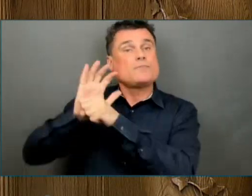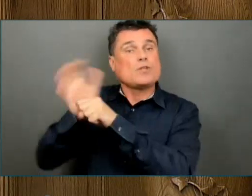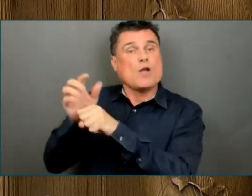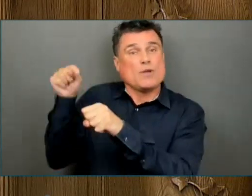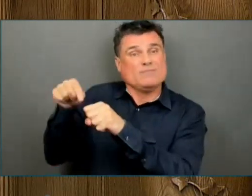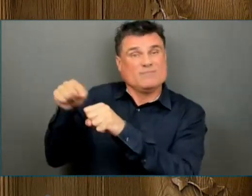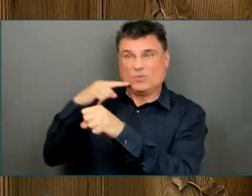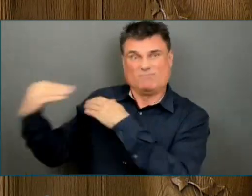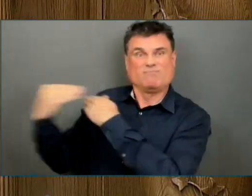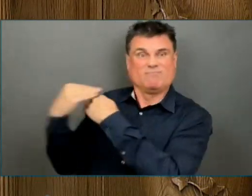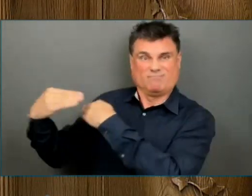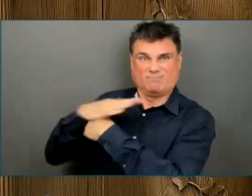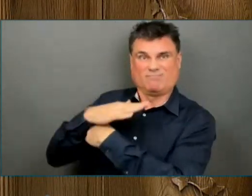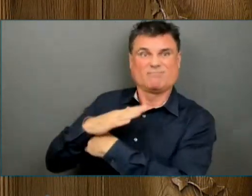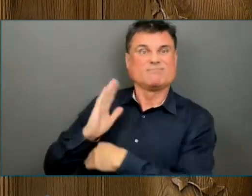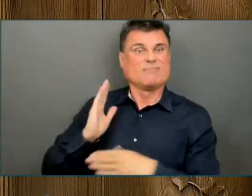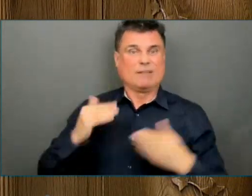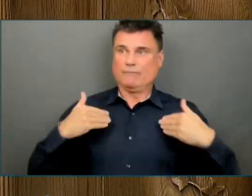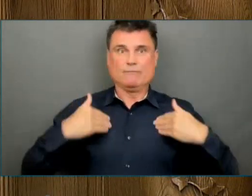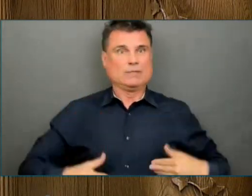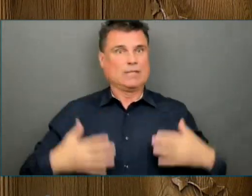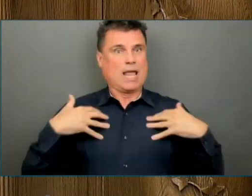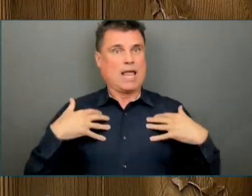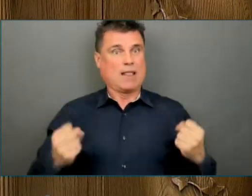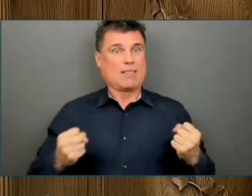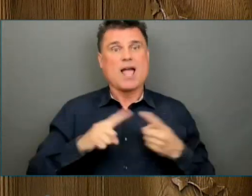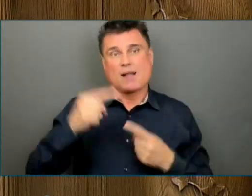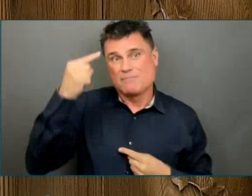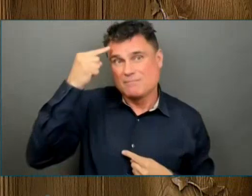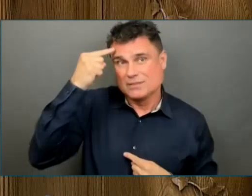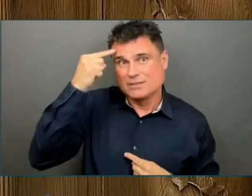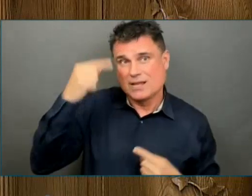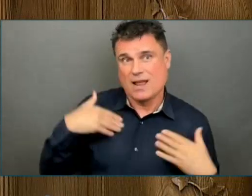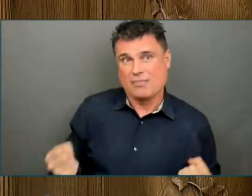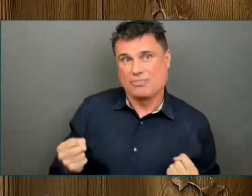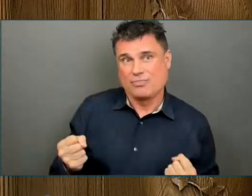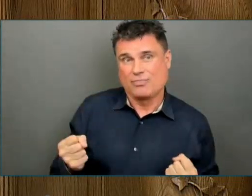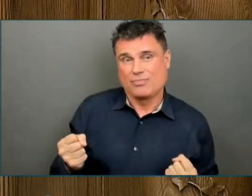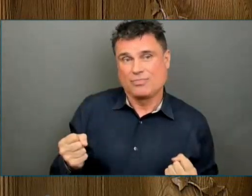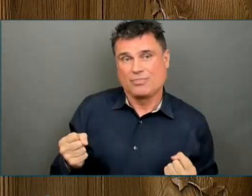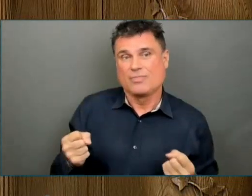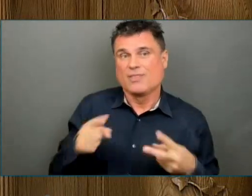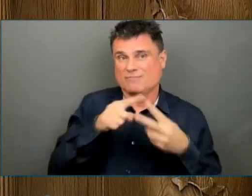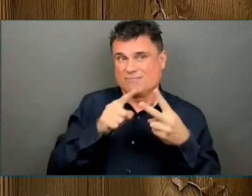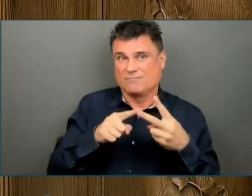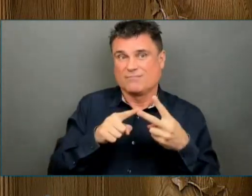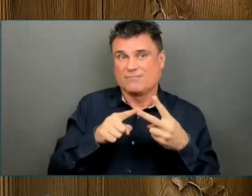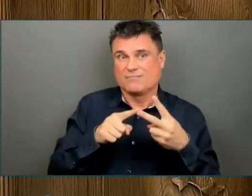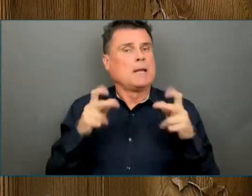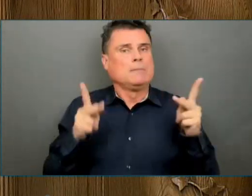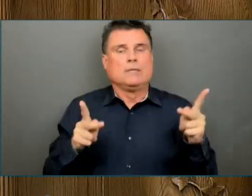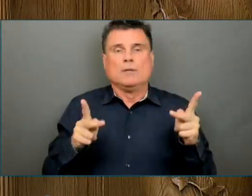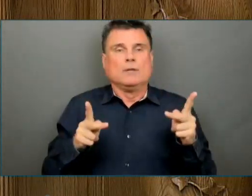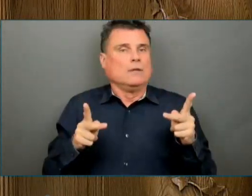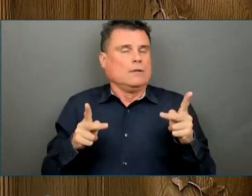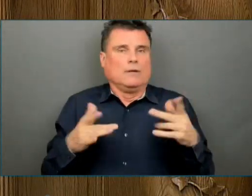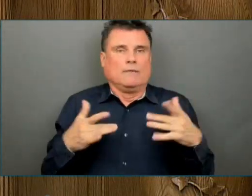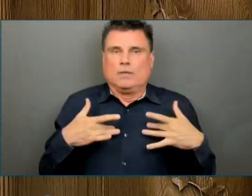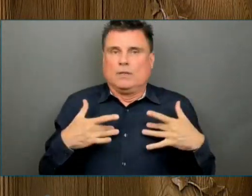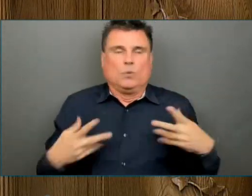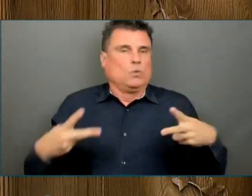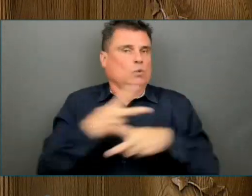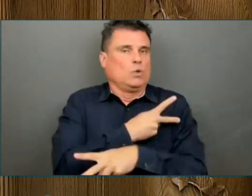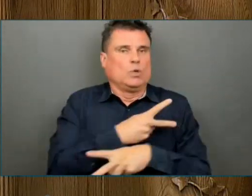People everywhere are experiencing increased anxiety, stress and depression. Prior to the pandemic,